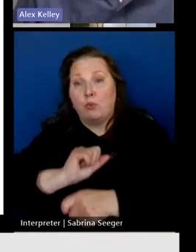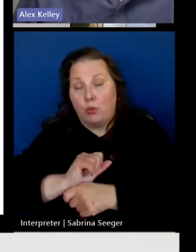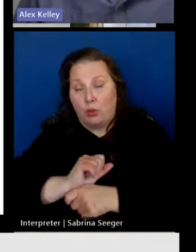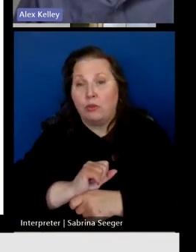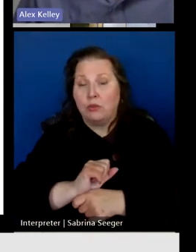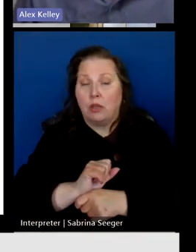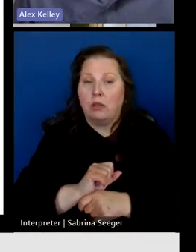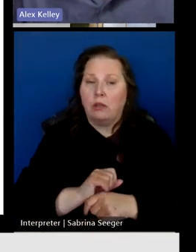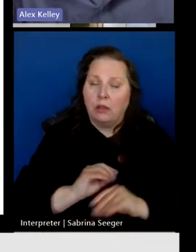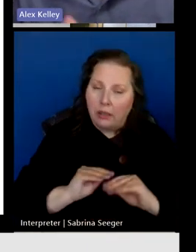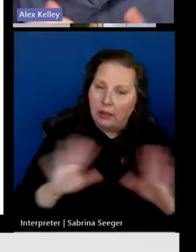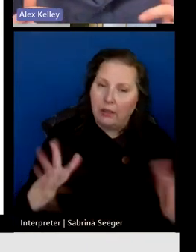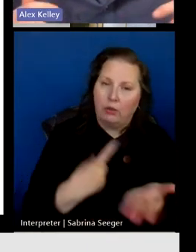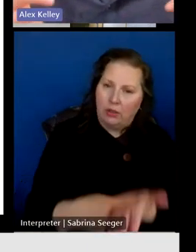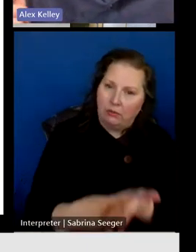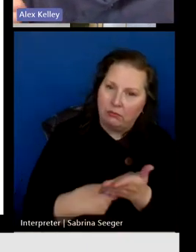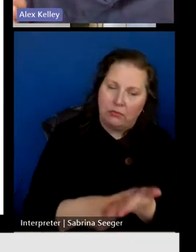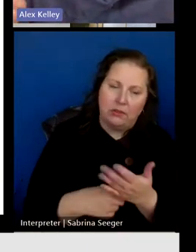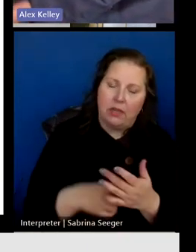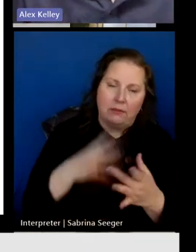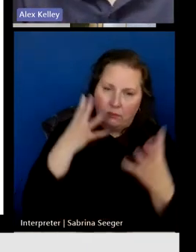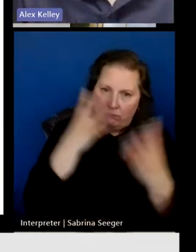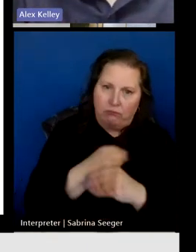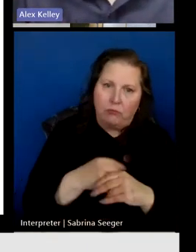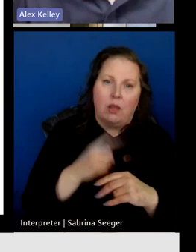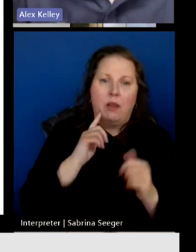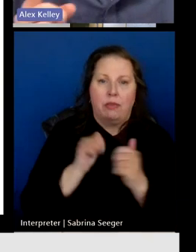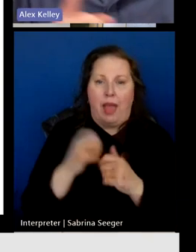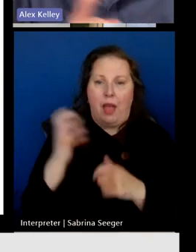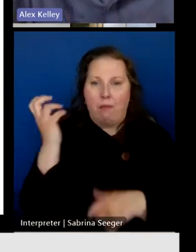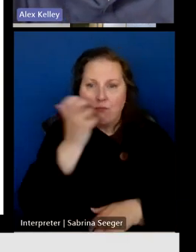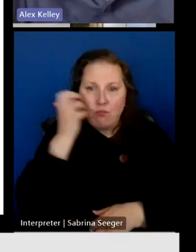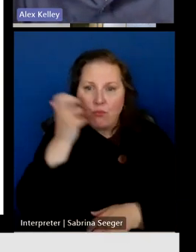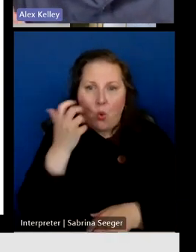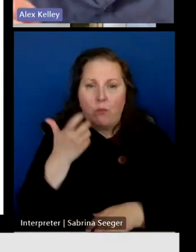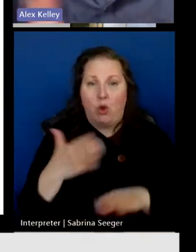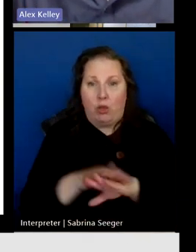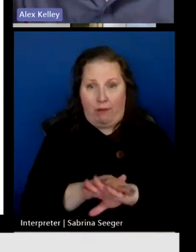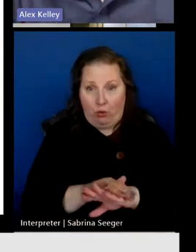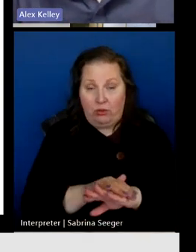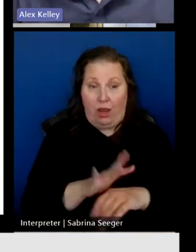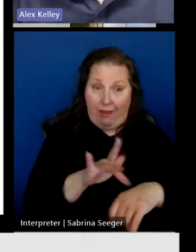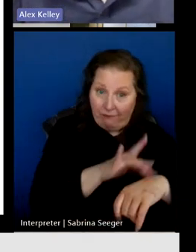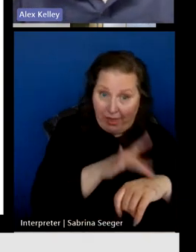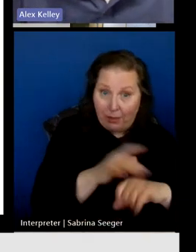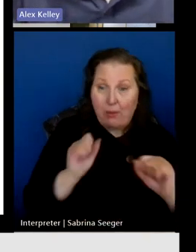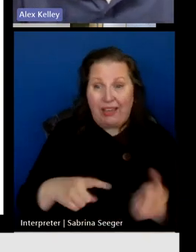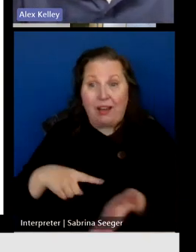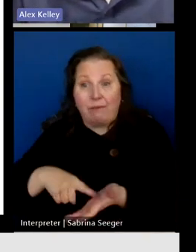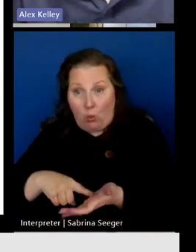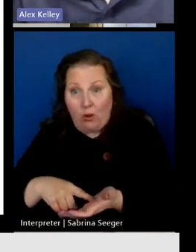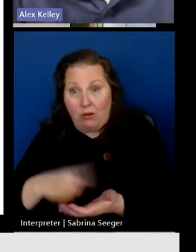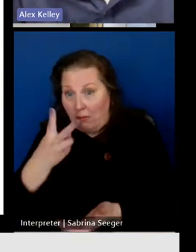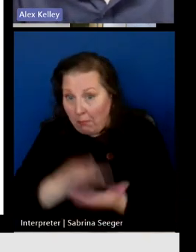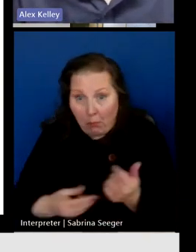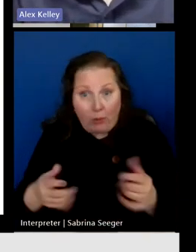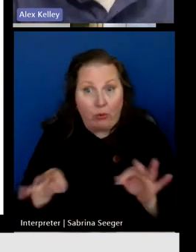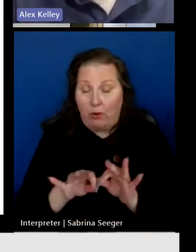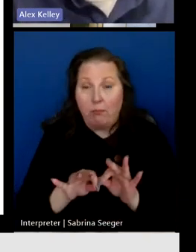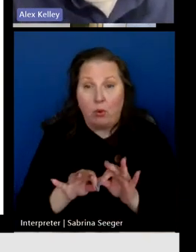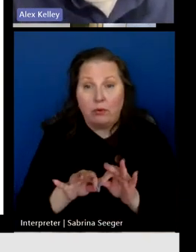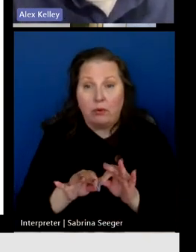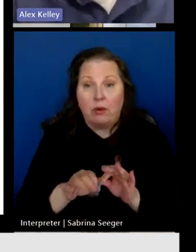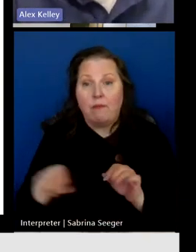very eloquently about how important mobile coverage is, that's both available and affordable, to